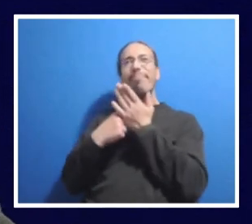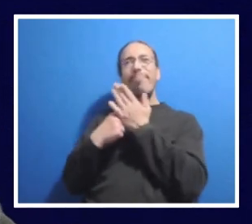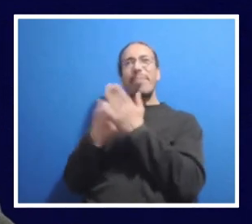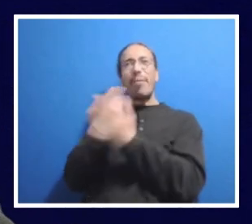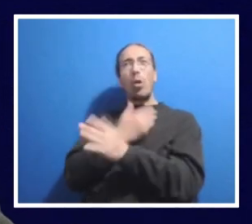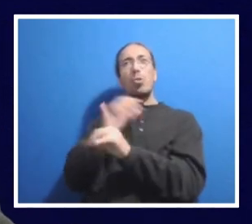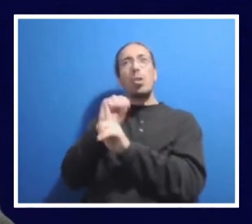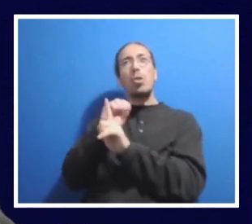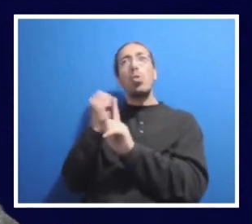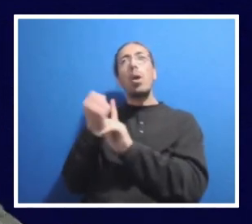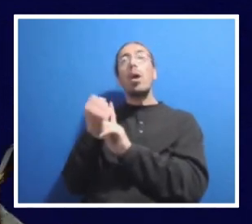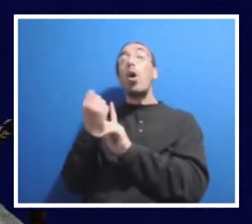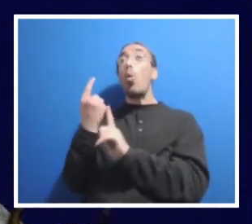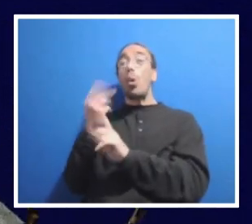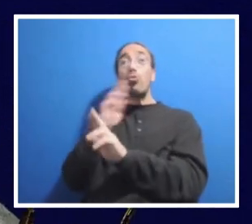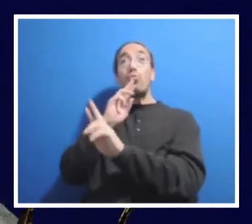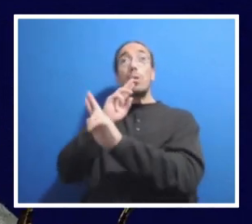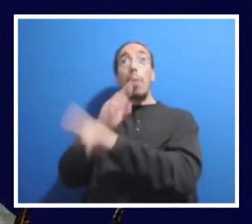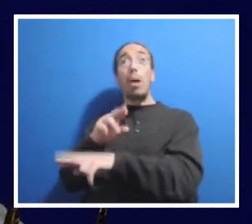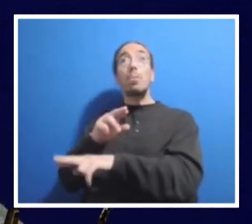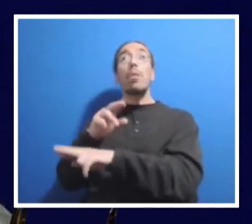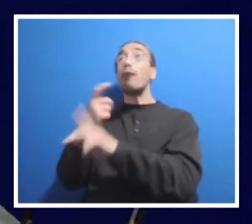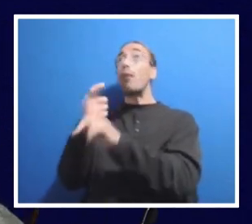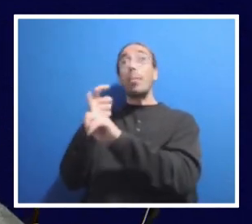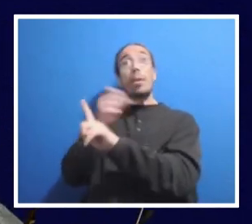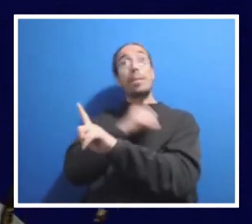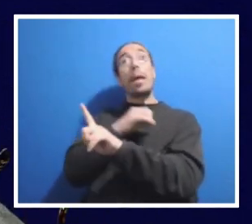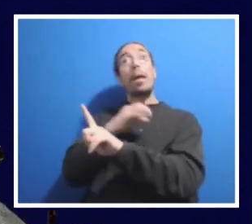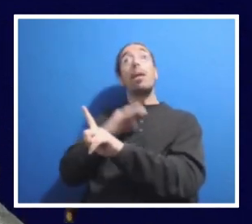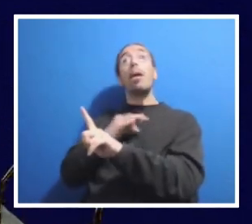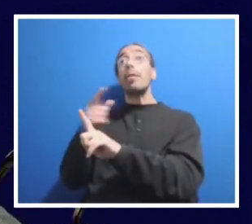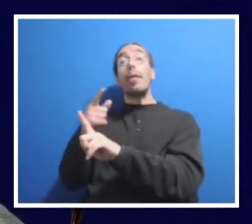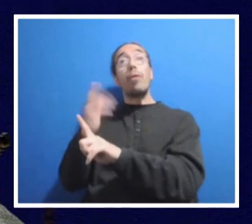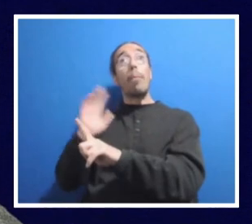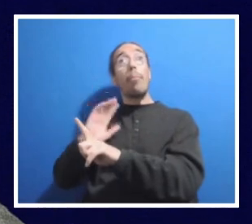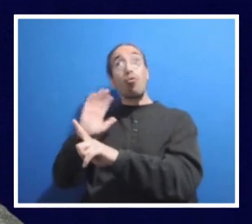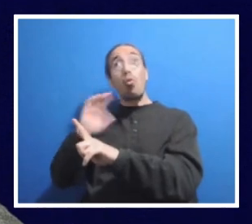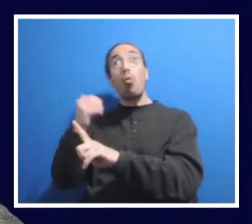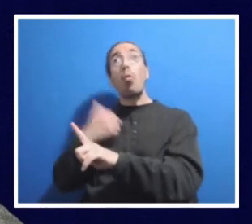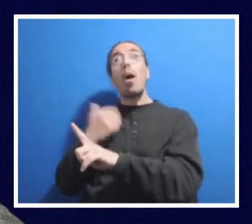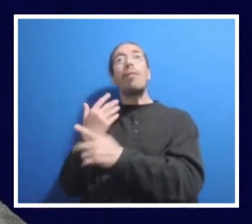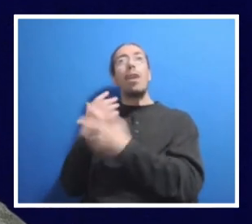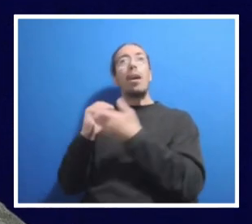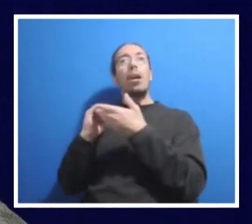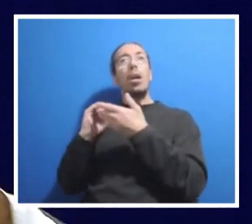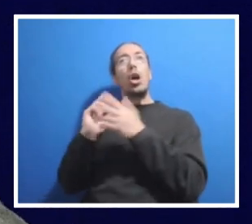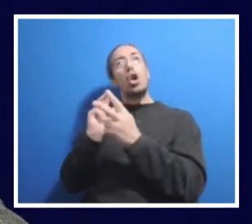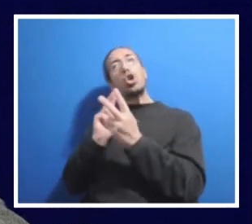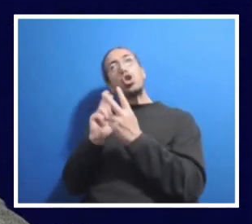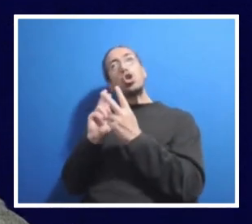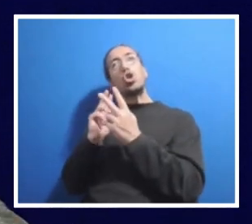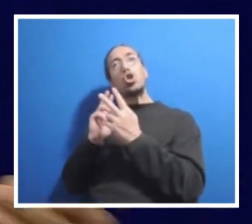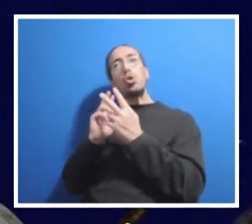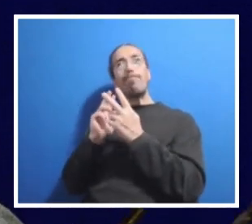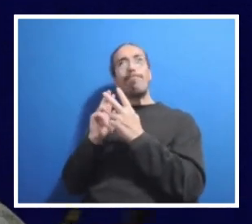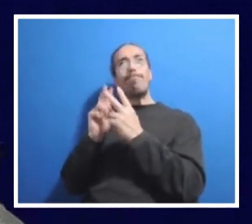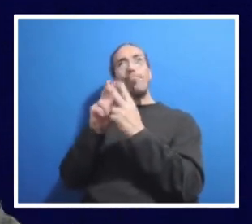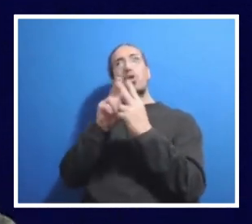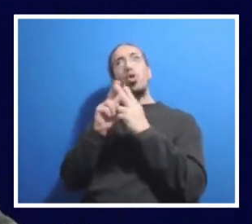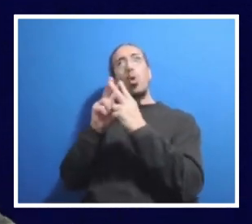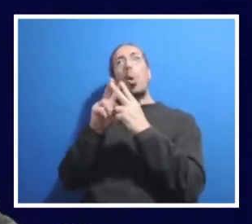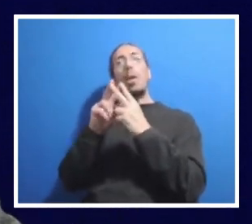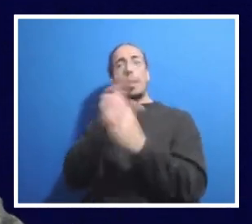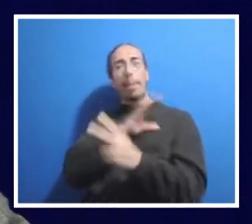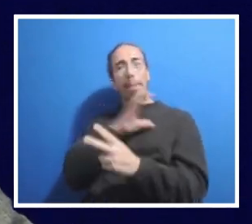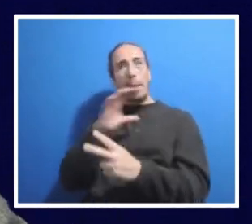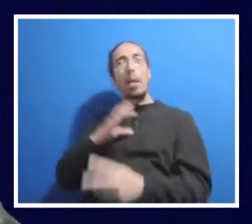responses from the senate was, you know, that we had previously created a joint committee on the university budget. This was actually news to me. I think it might have